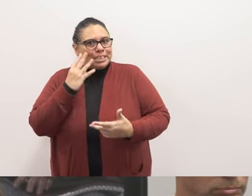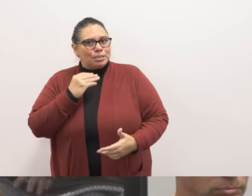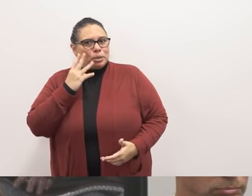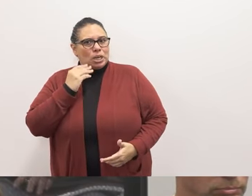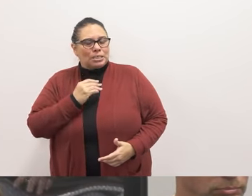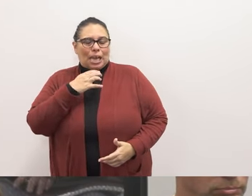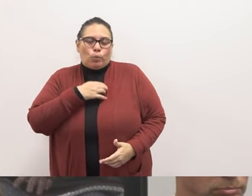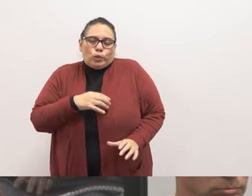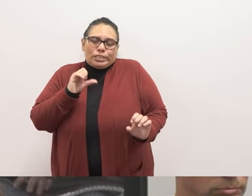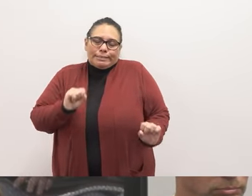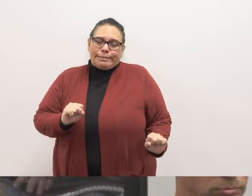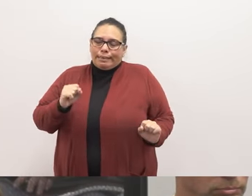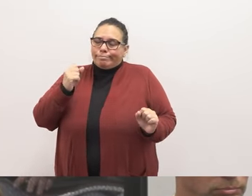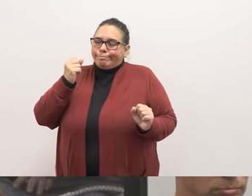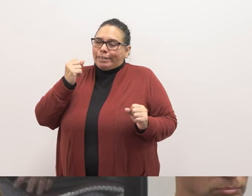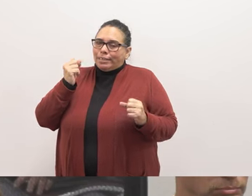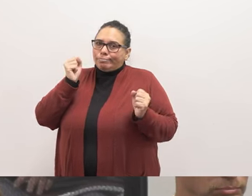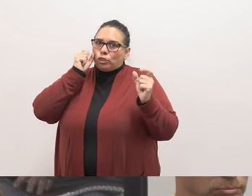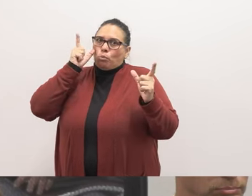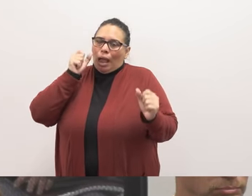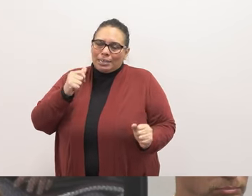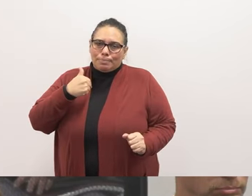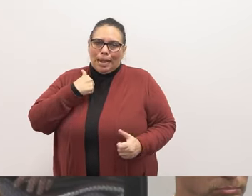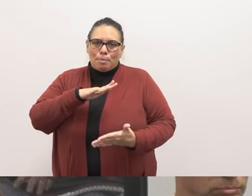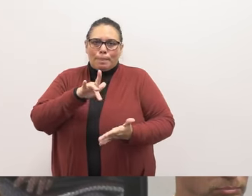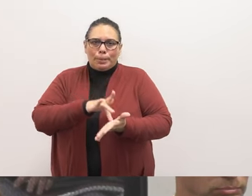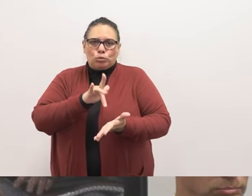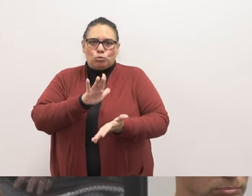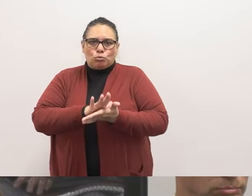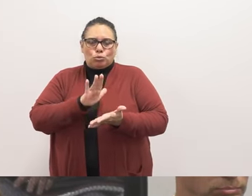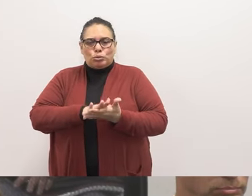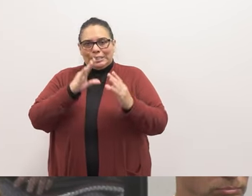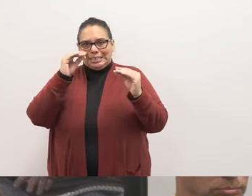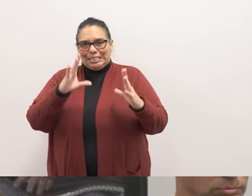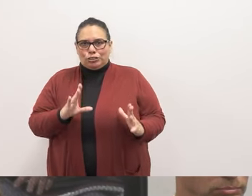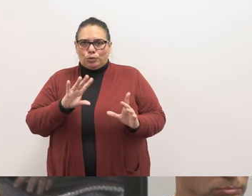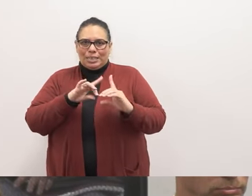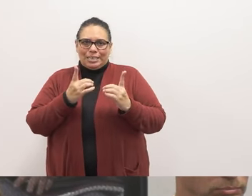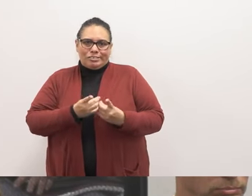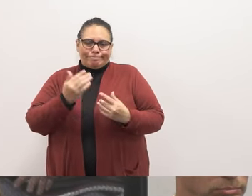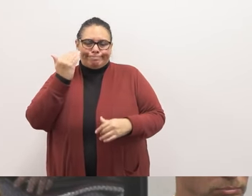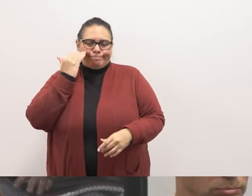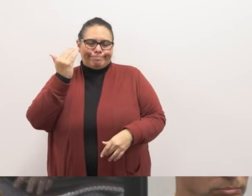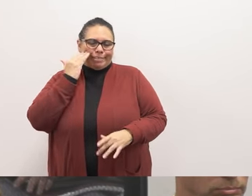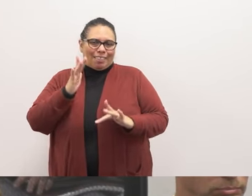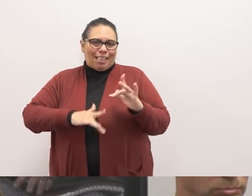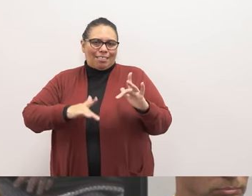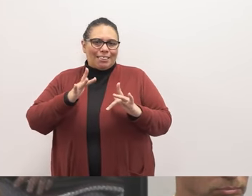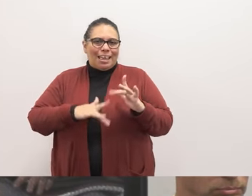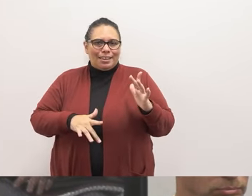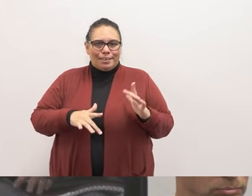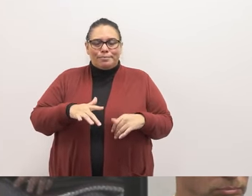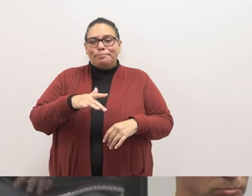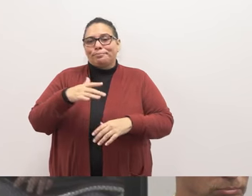was surprised. However, as a middle school teacher for the district, I am all too familiar with the lack of accountability and consequences for students who bully,